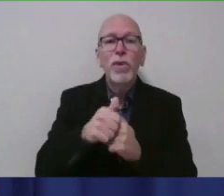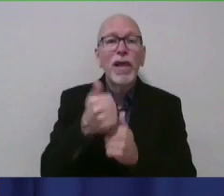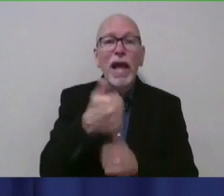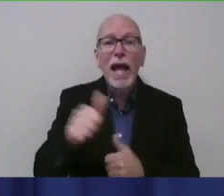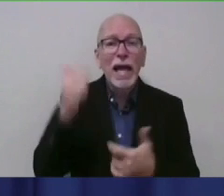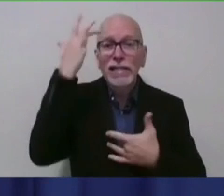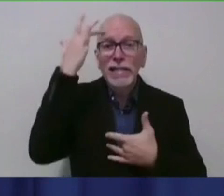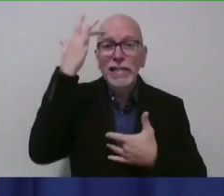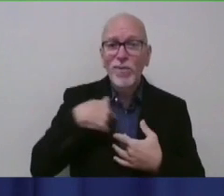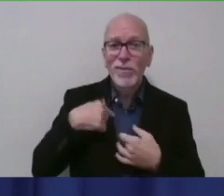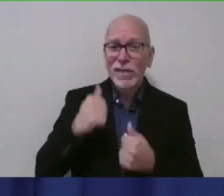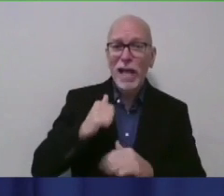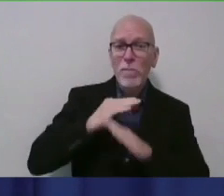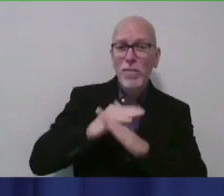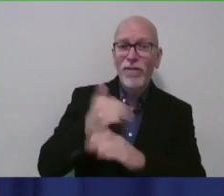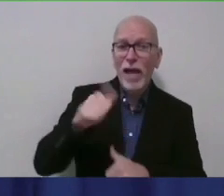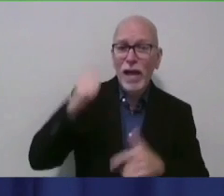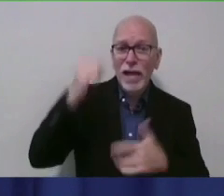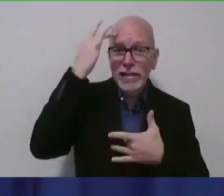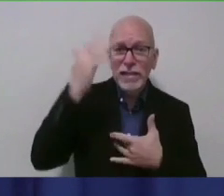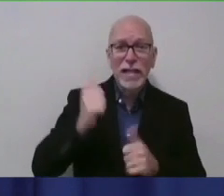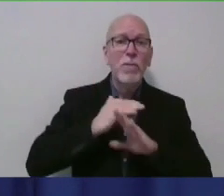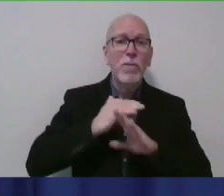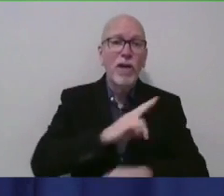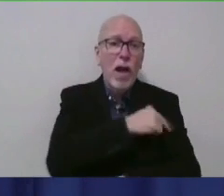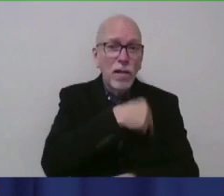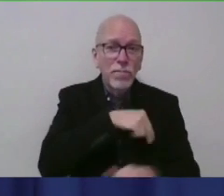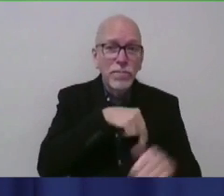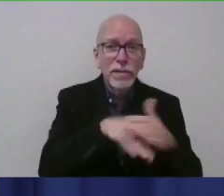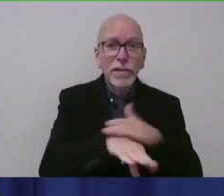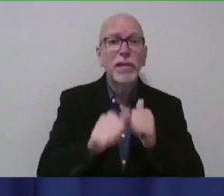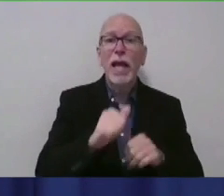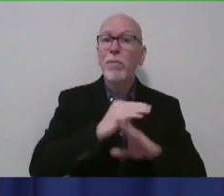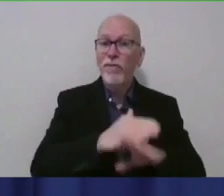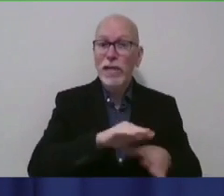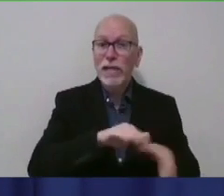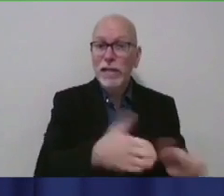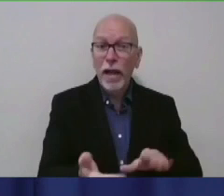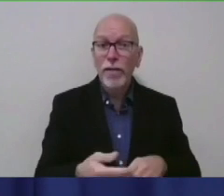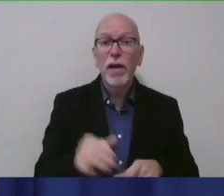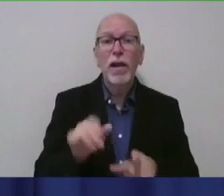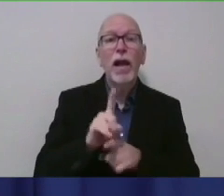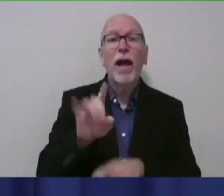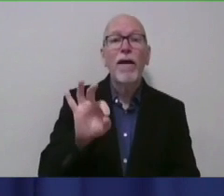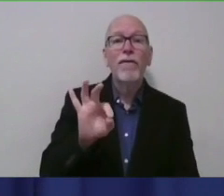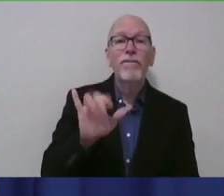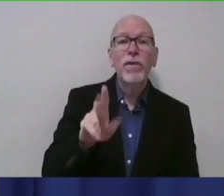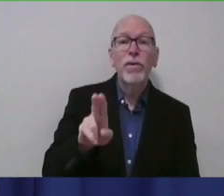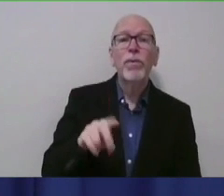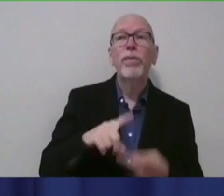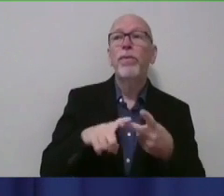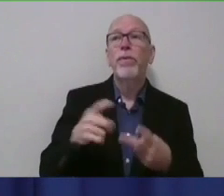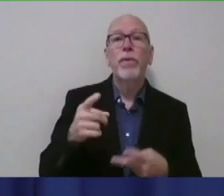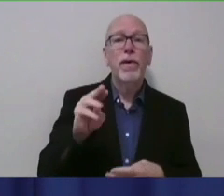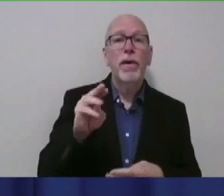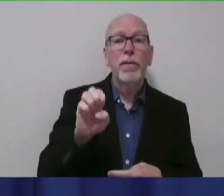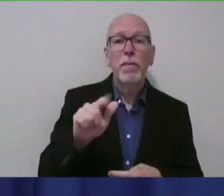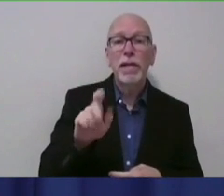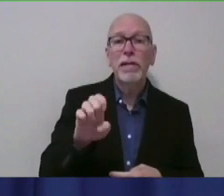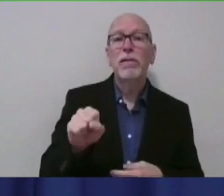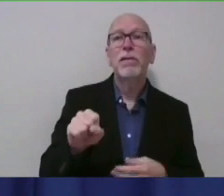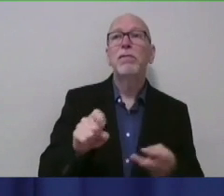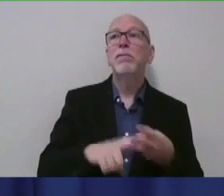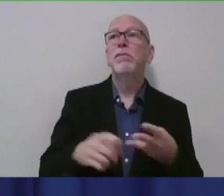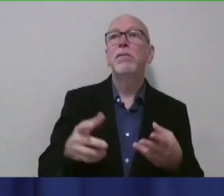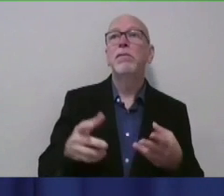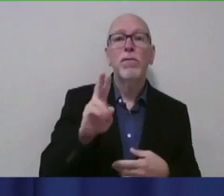disease and we can prevent hospitalizations and death. So just like influenza, just like measles, varicella, we will continue to